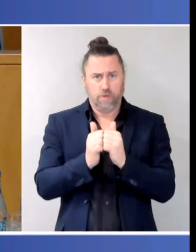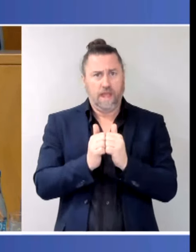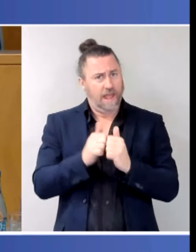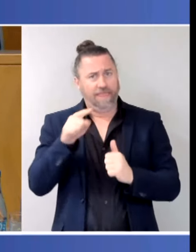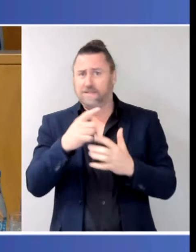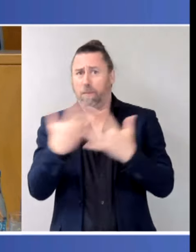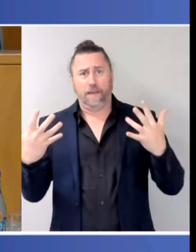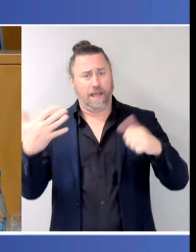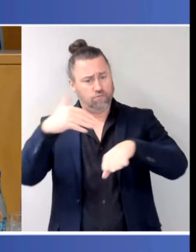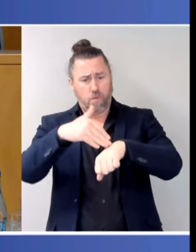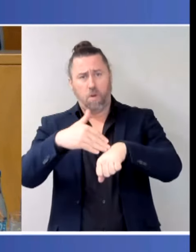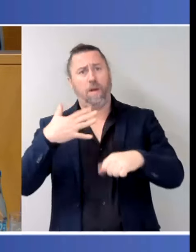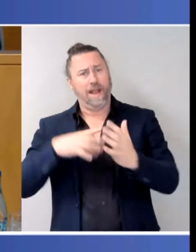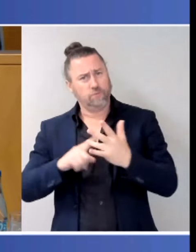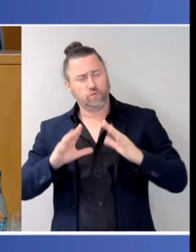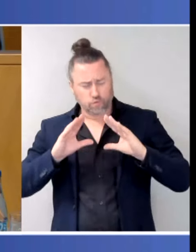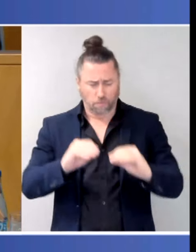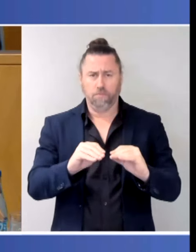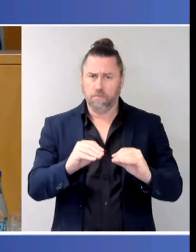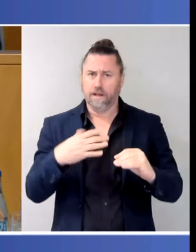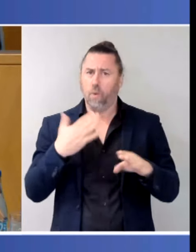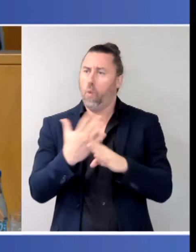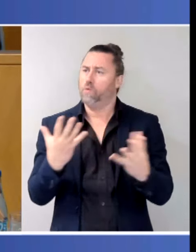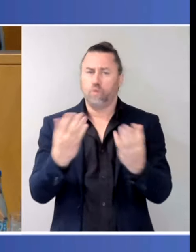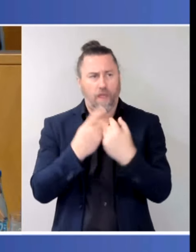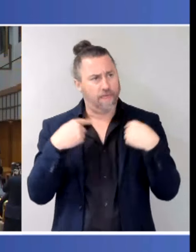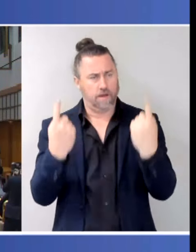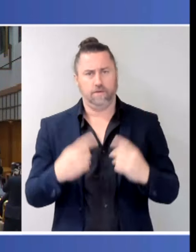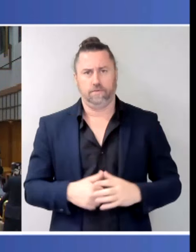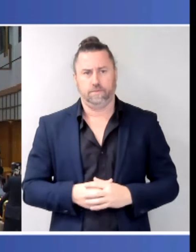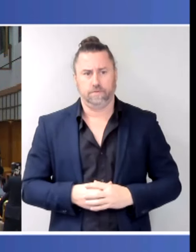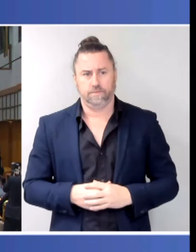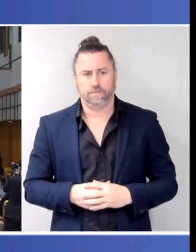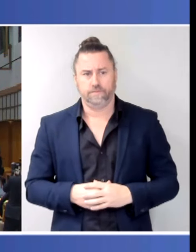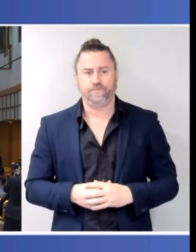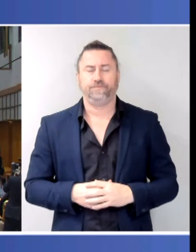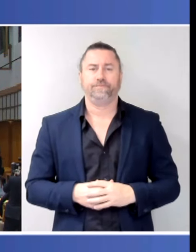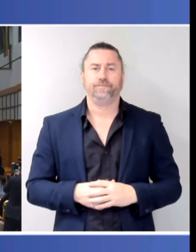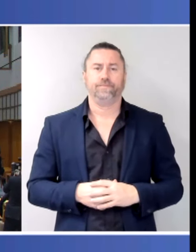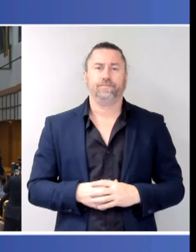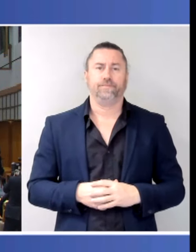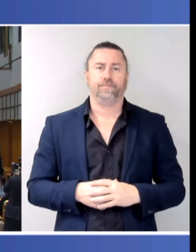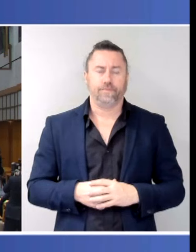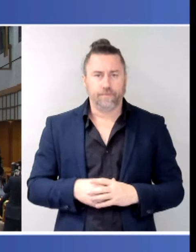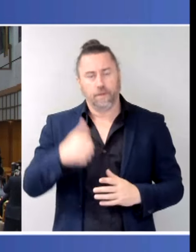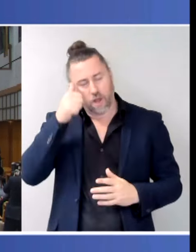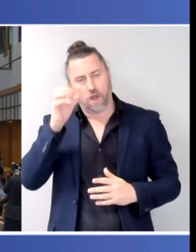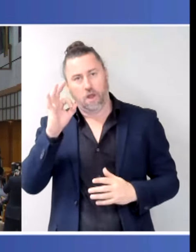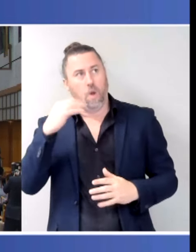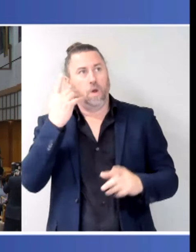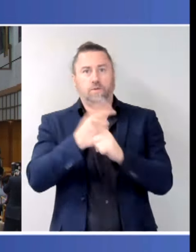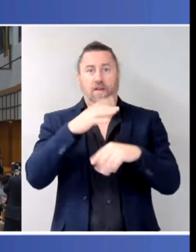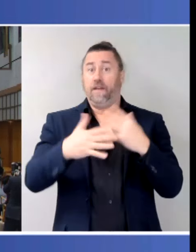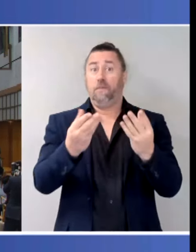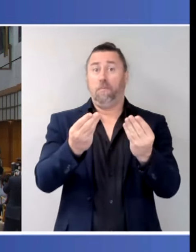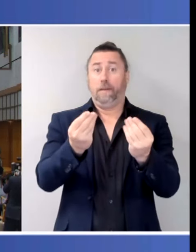together to address it. Not all the challenges are about money. Some of the issues that have come up earlier